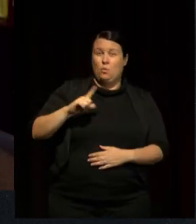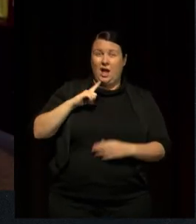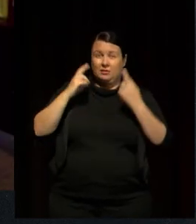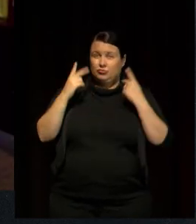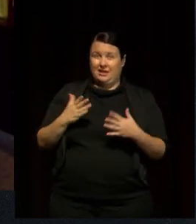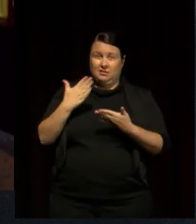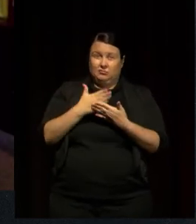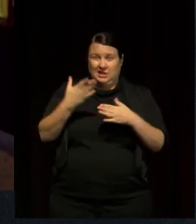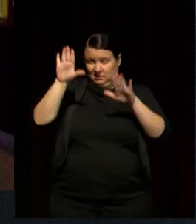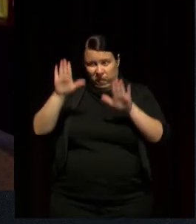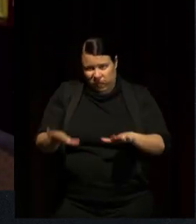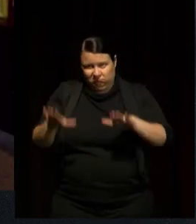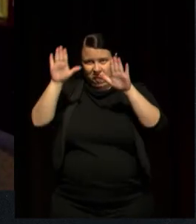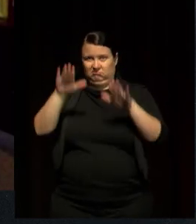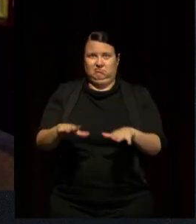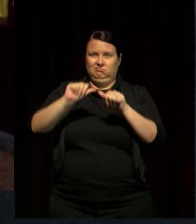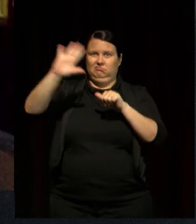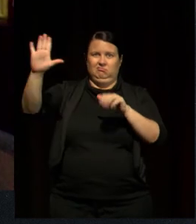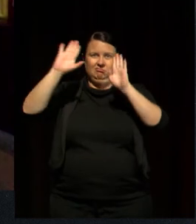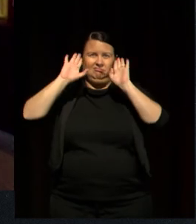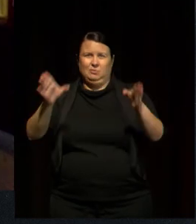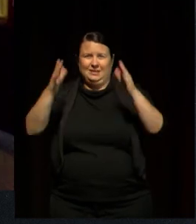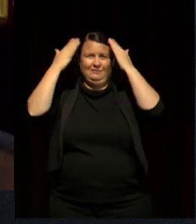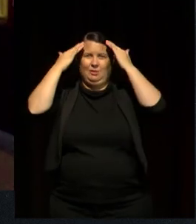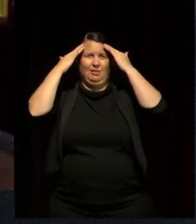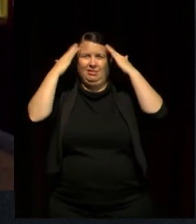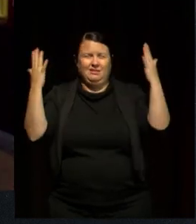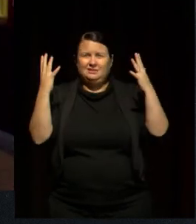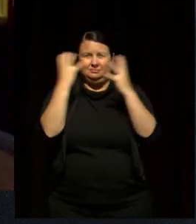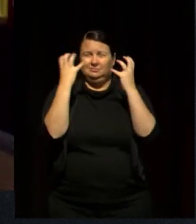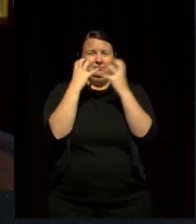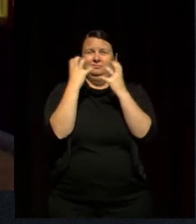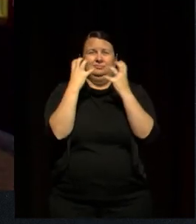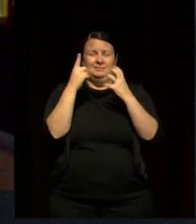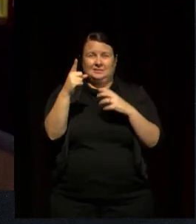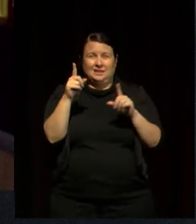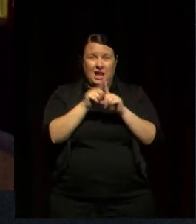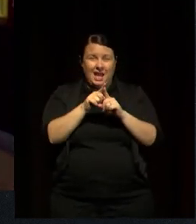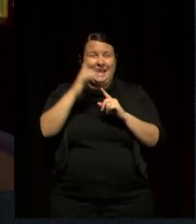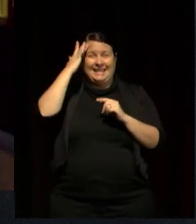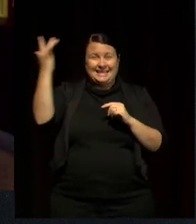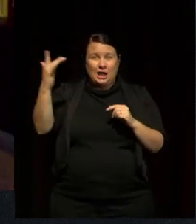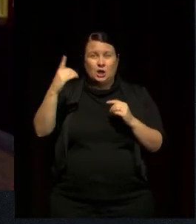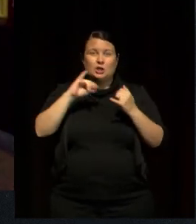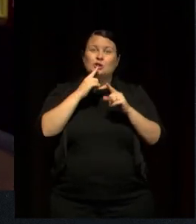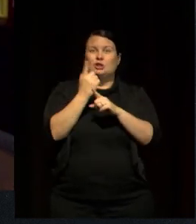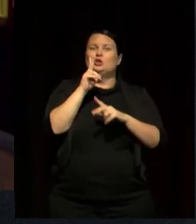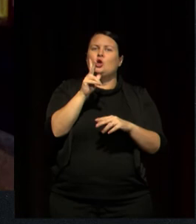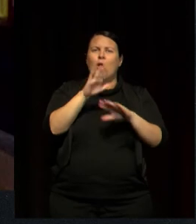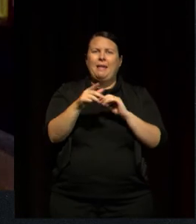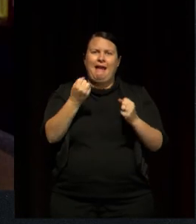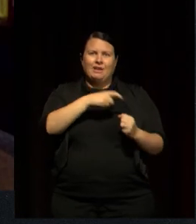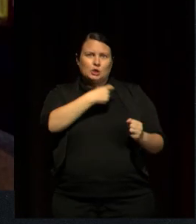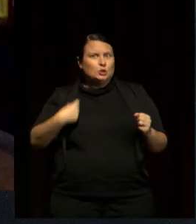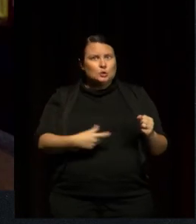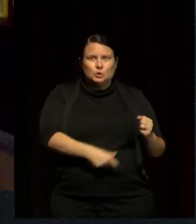being, you know, with a level of kind of intellectual superpower, which she kind of jokes about, but it's very clear to